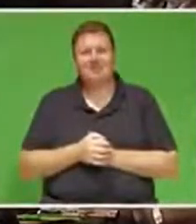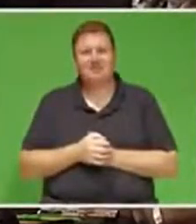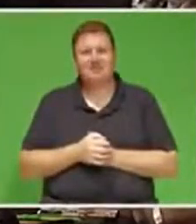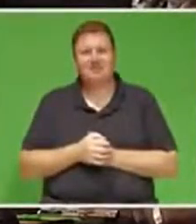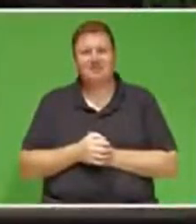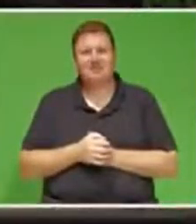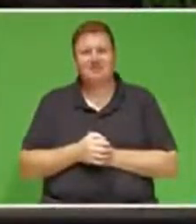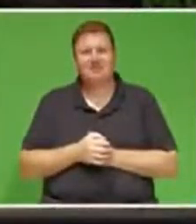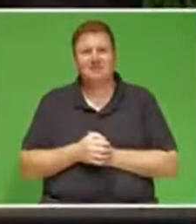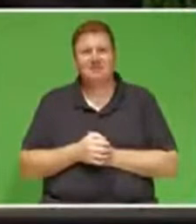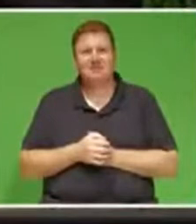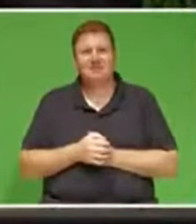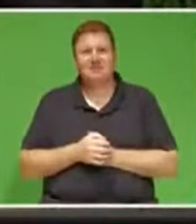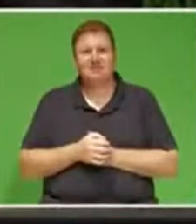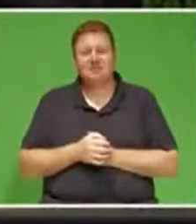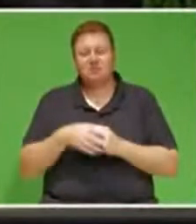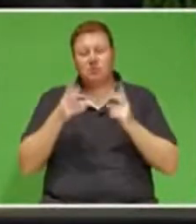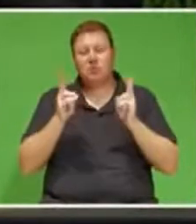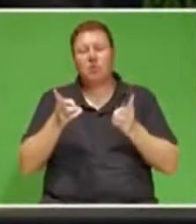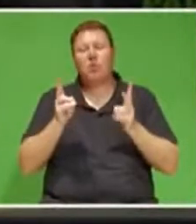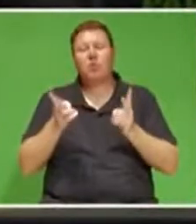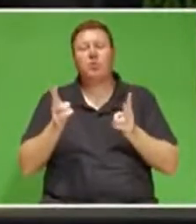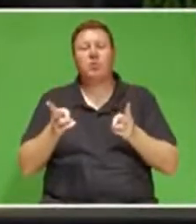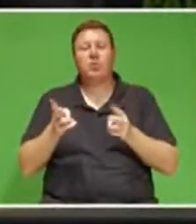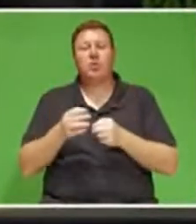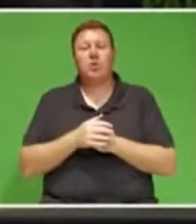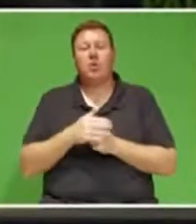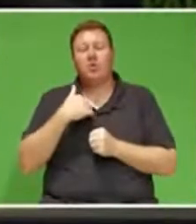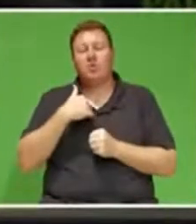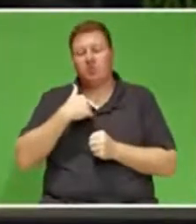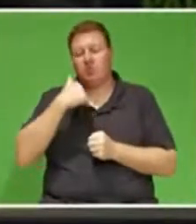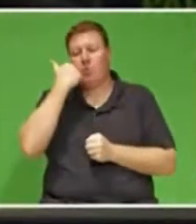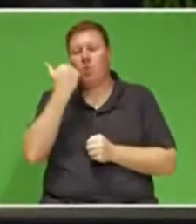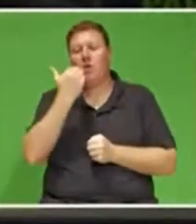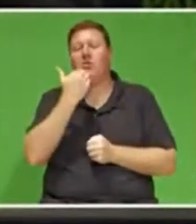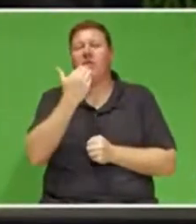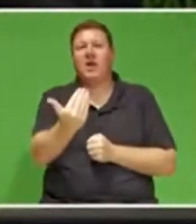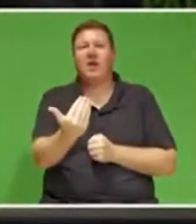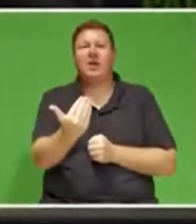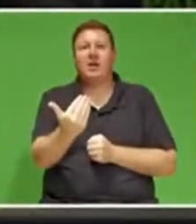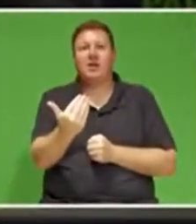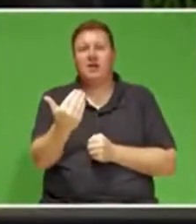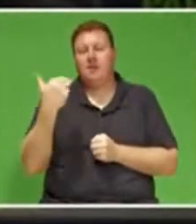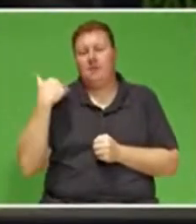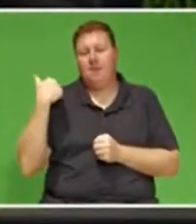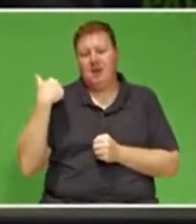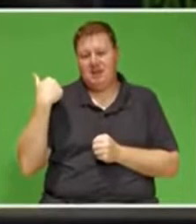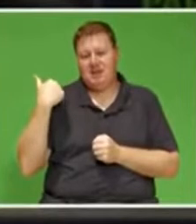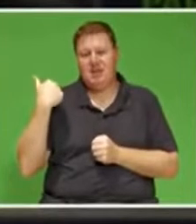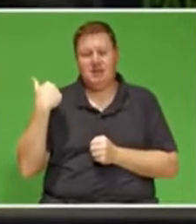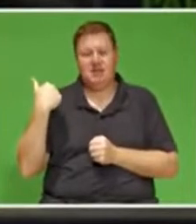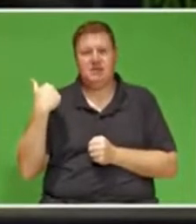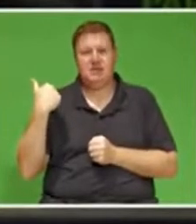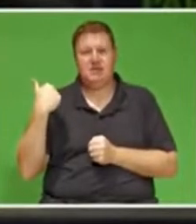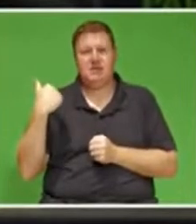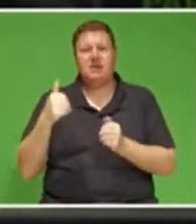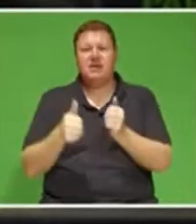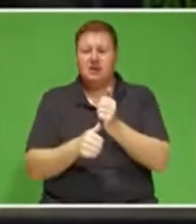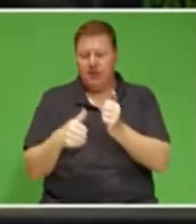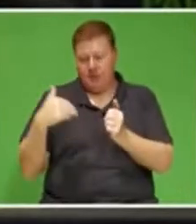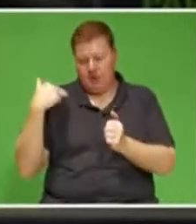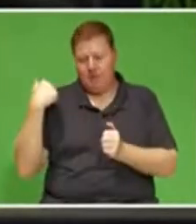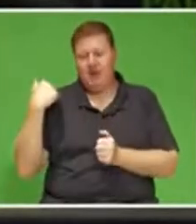I also wish to extend my thanks to ministers, and deputy